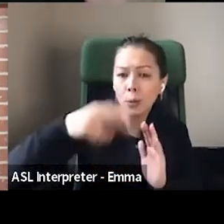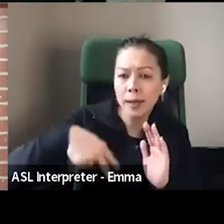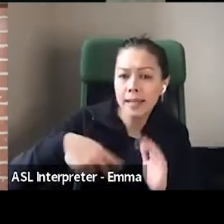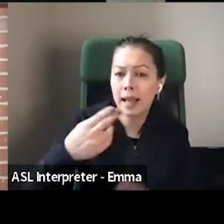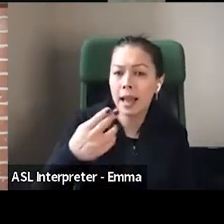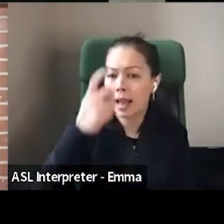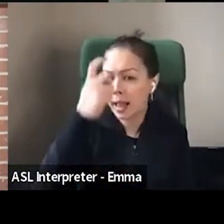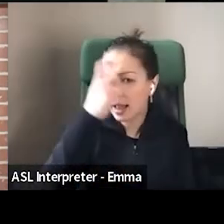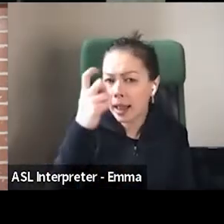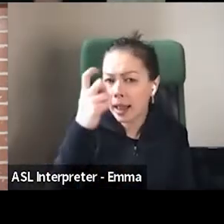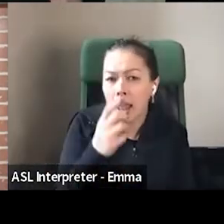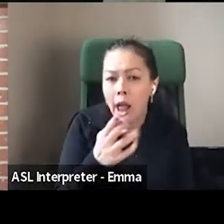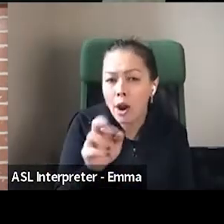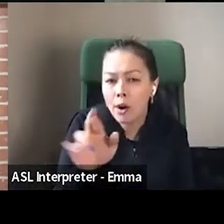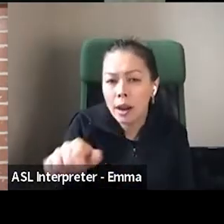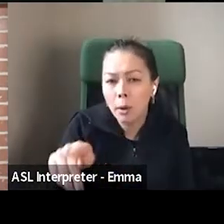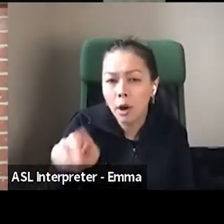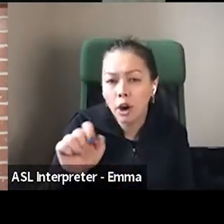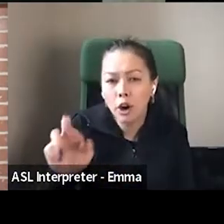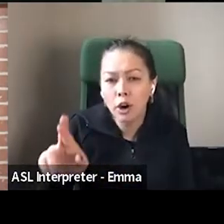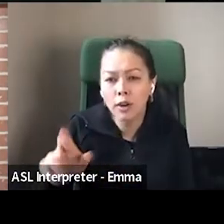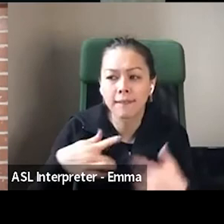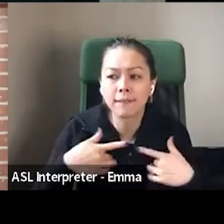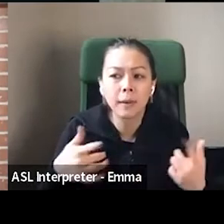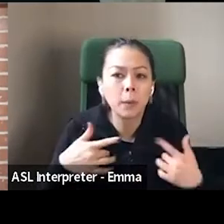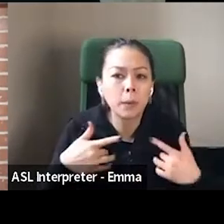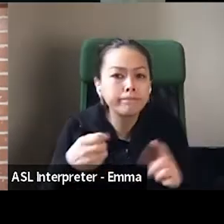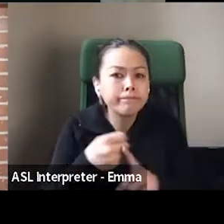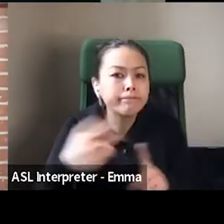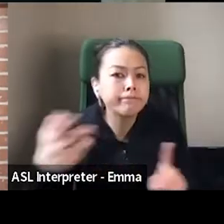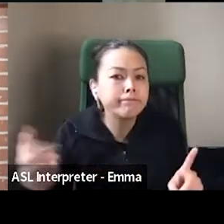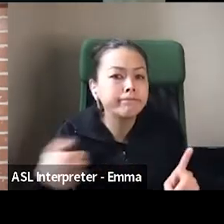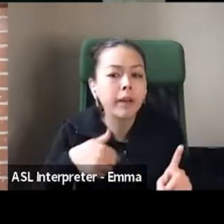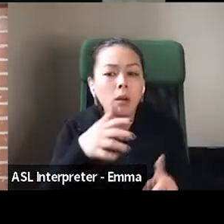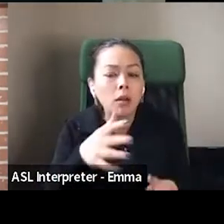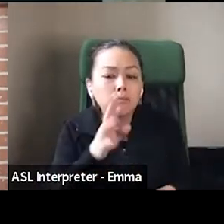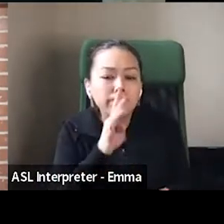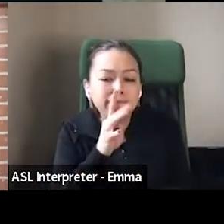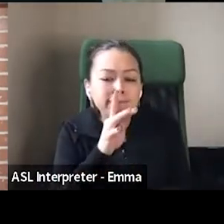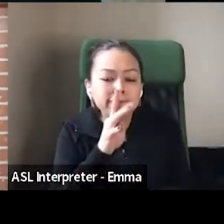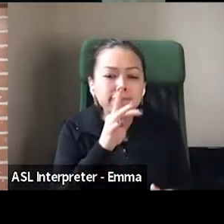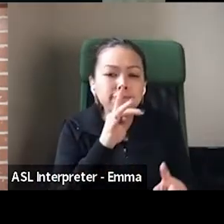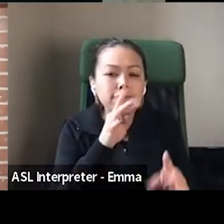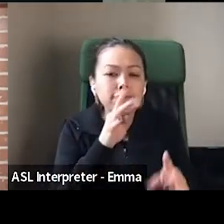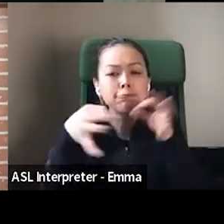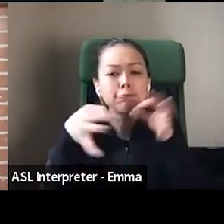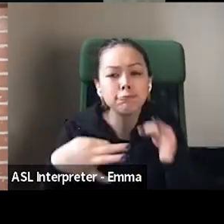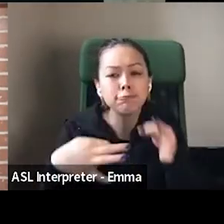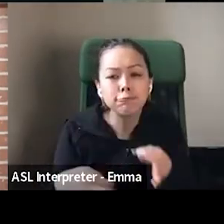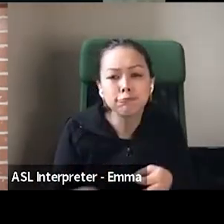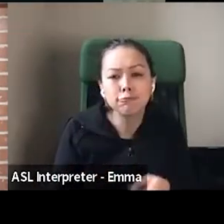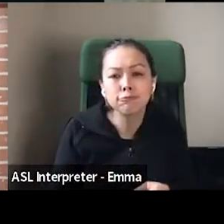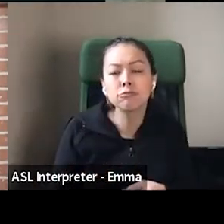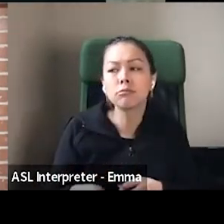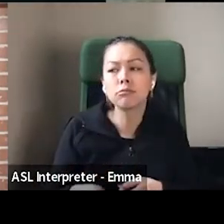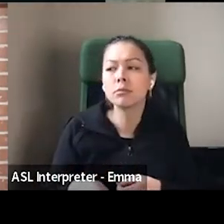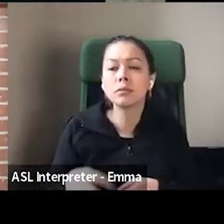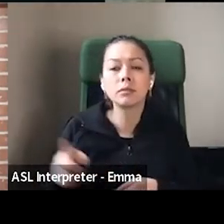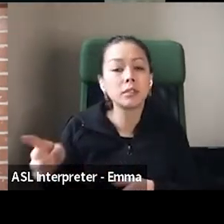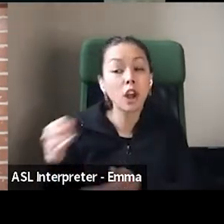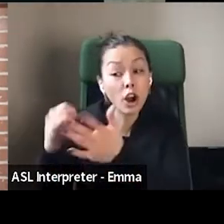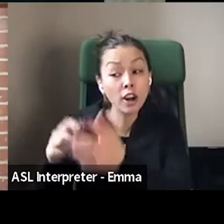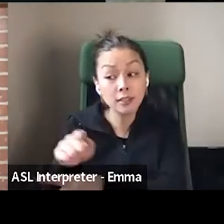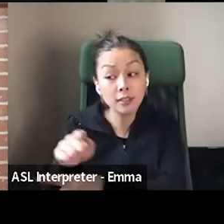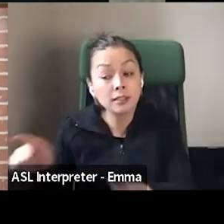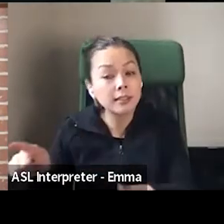displaying their artwork or wanting to do kind of some collaborations. Um, so it's been, it's been really fun. And I